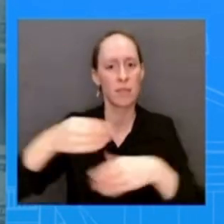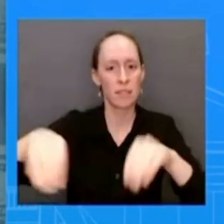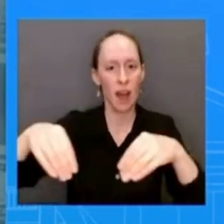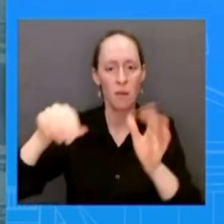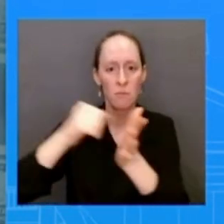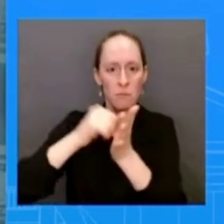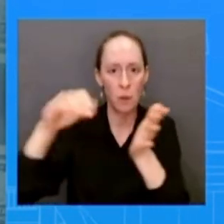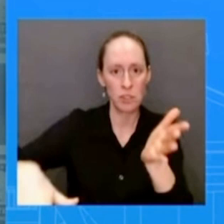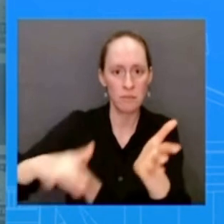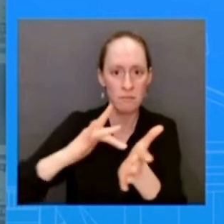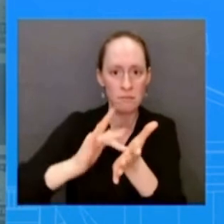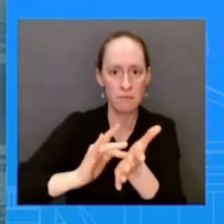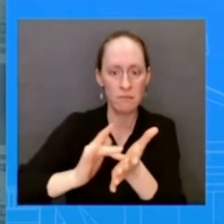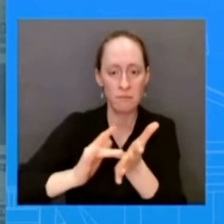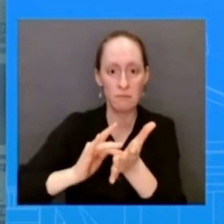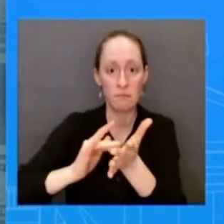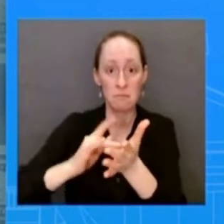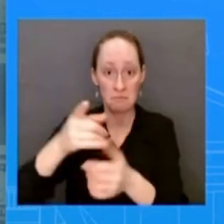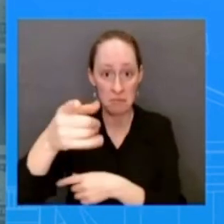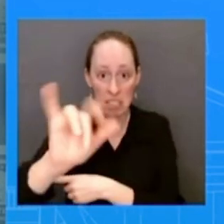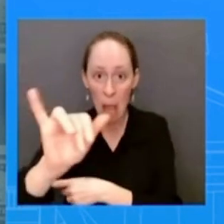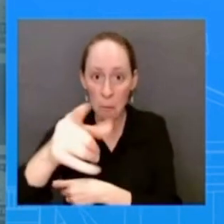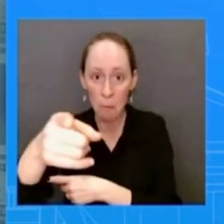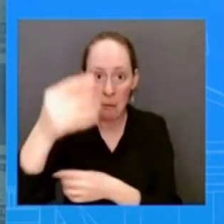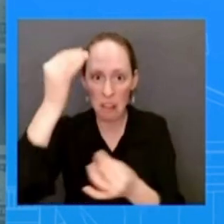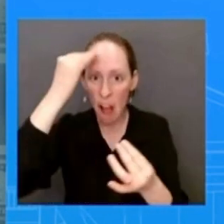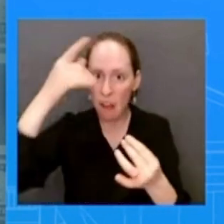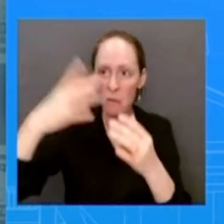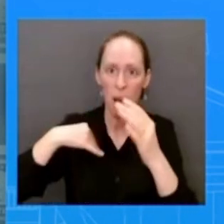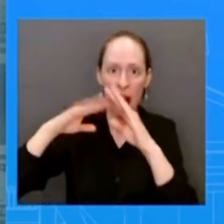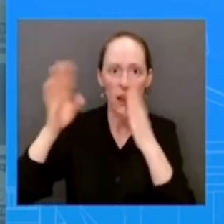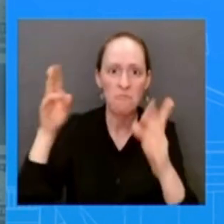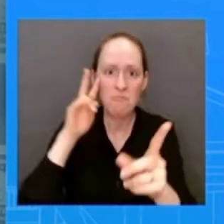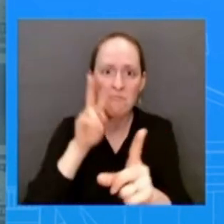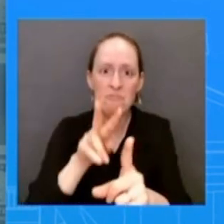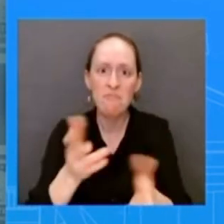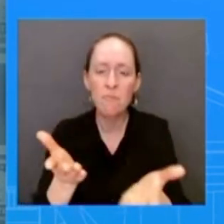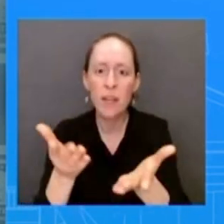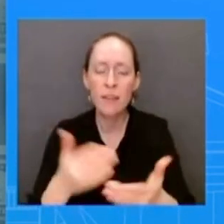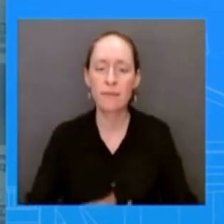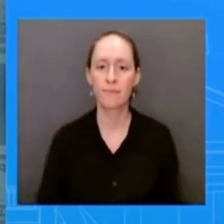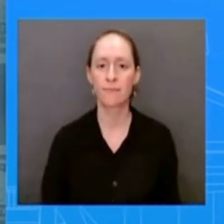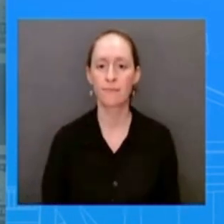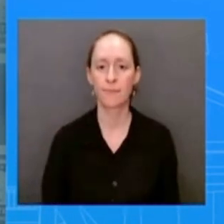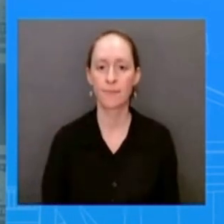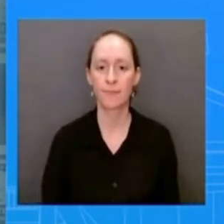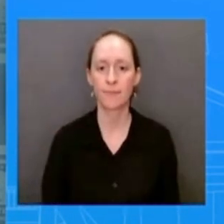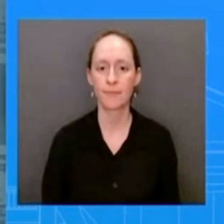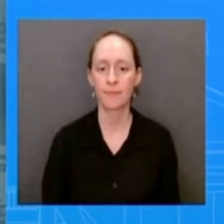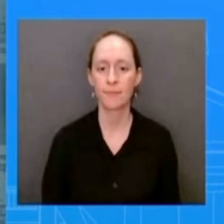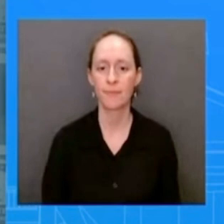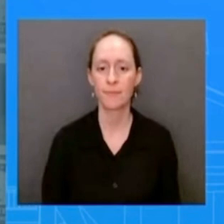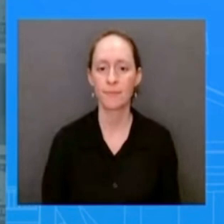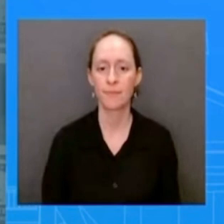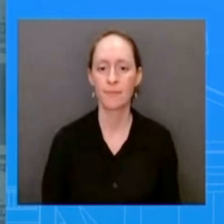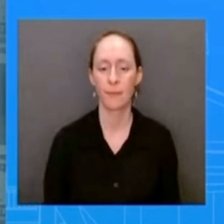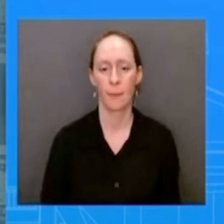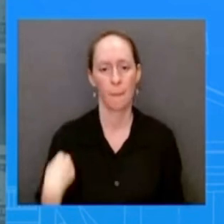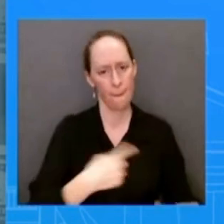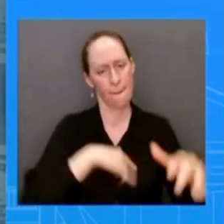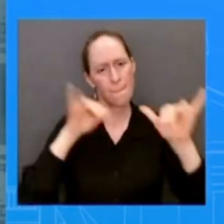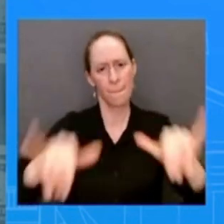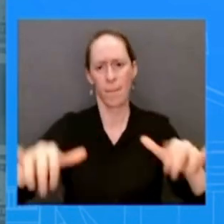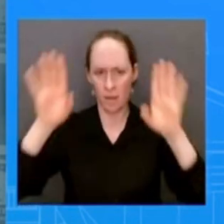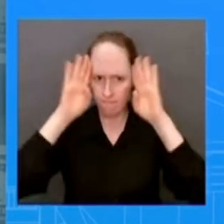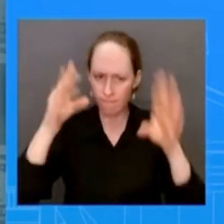access to medication that women and providers rely on for abortion care and miscarriage management that's always that's what we've been very